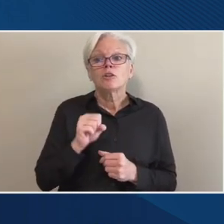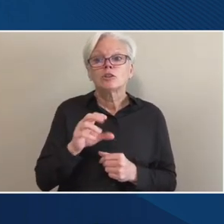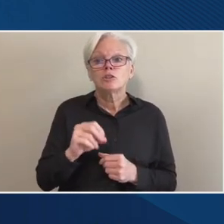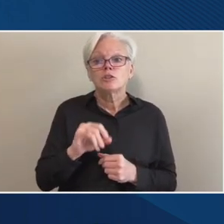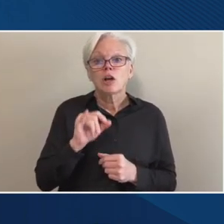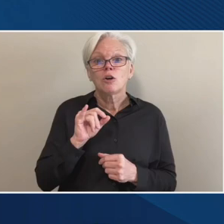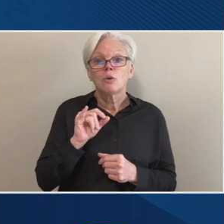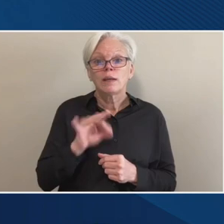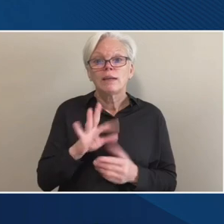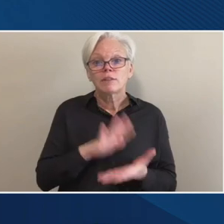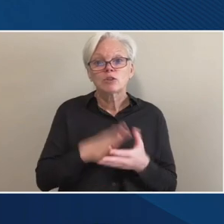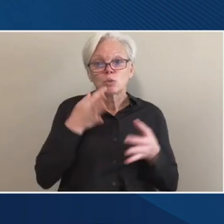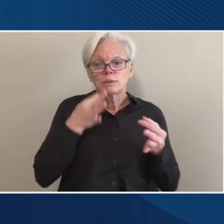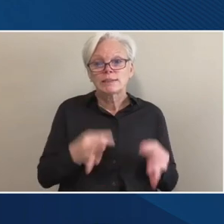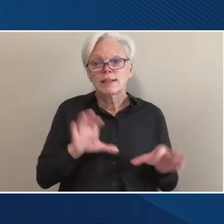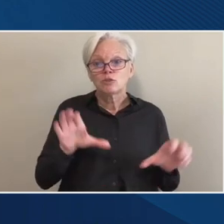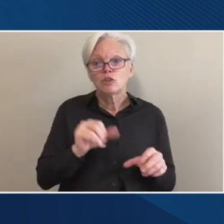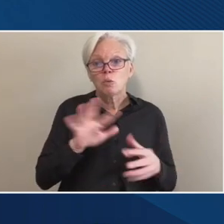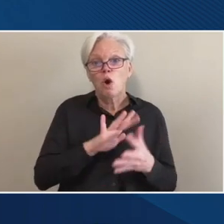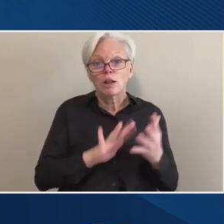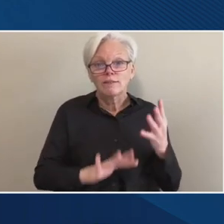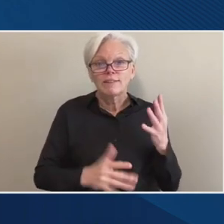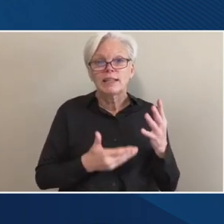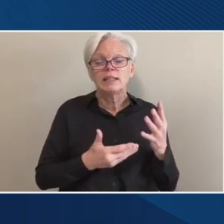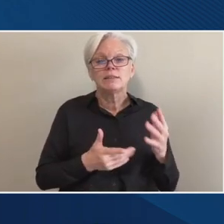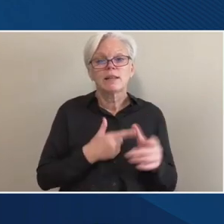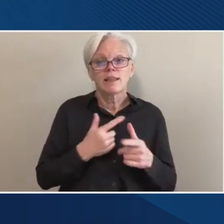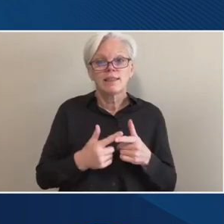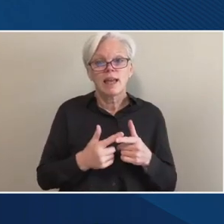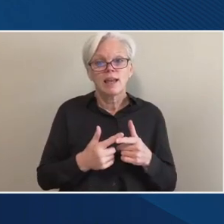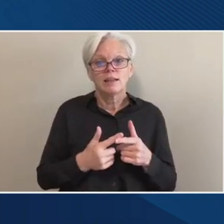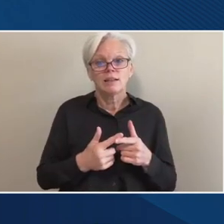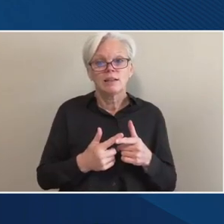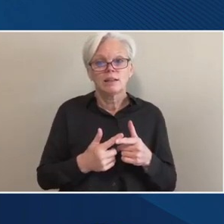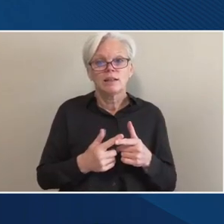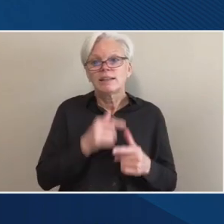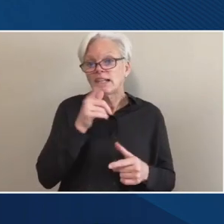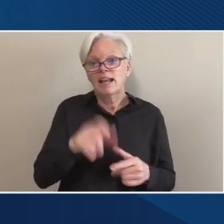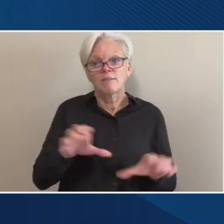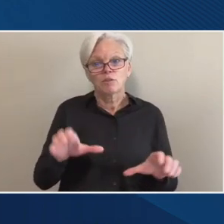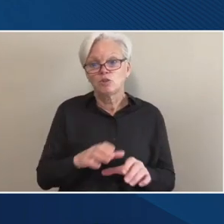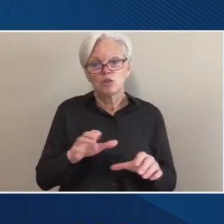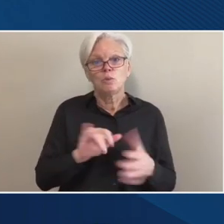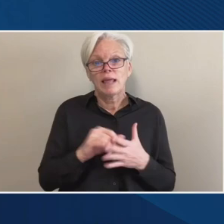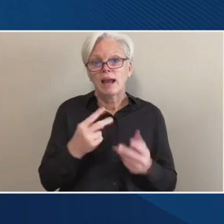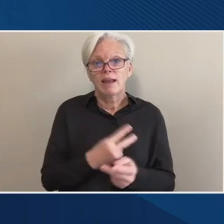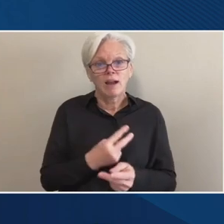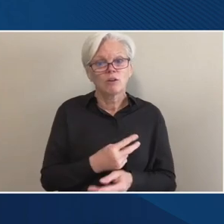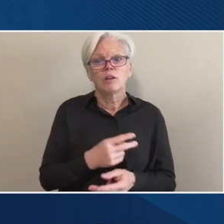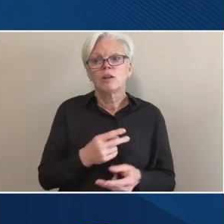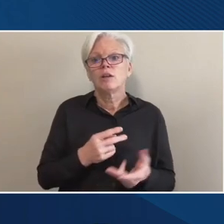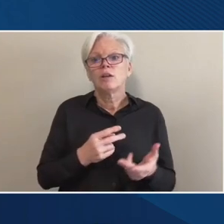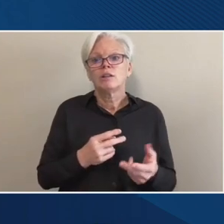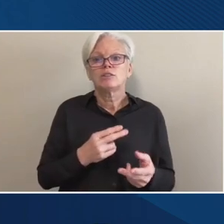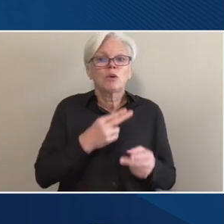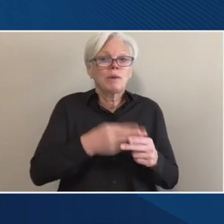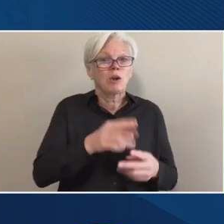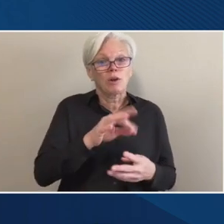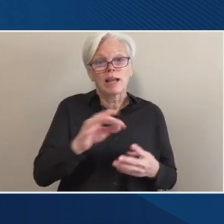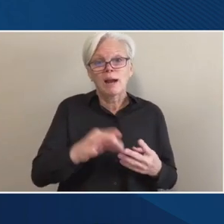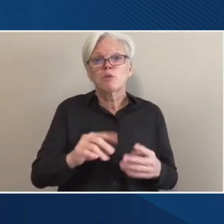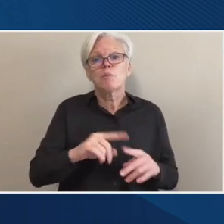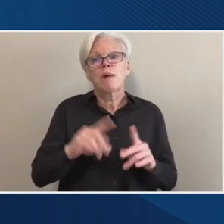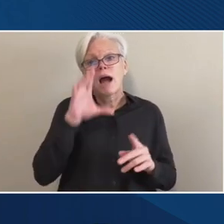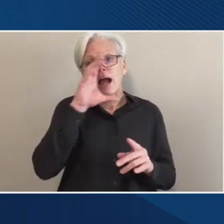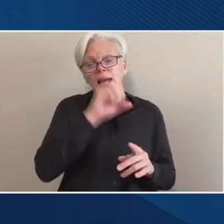if the school decides to do all of these things, they actually would, they would, they would not have to do the calculation. We called it optional, but I guess